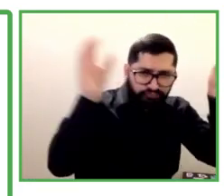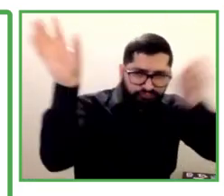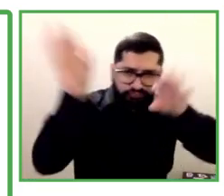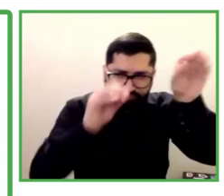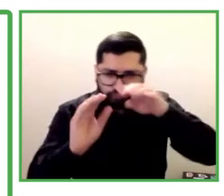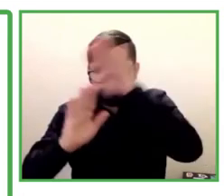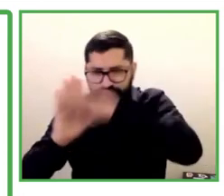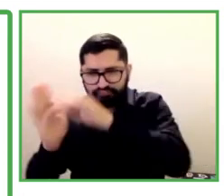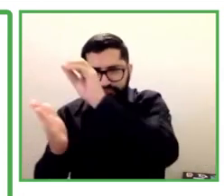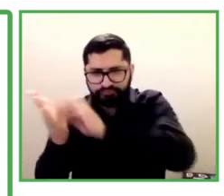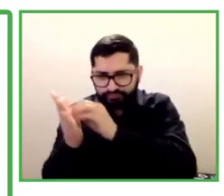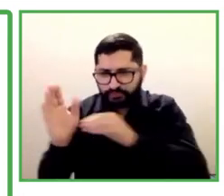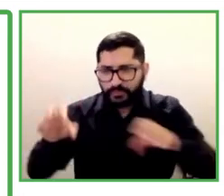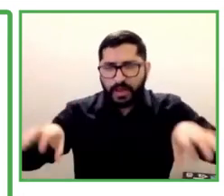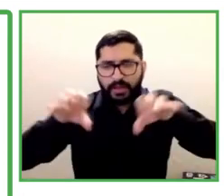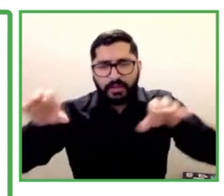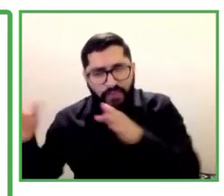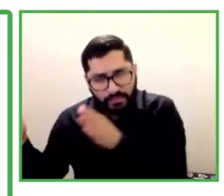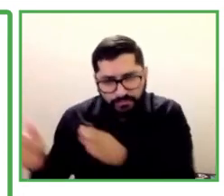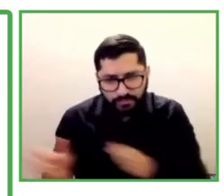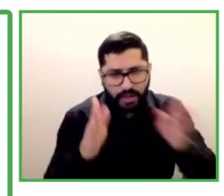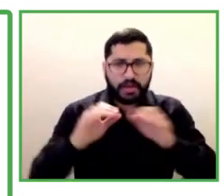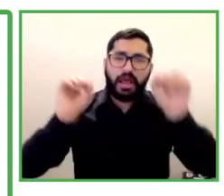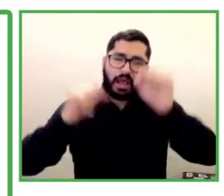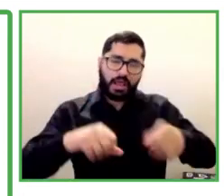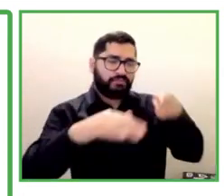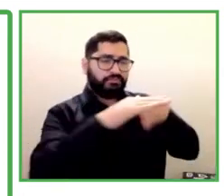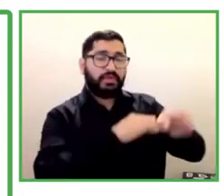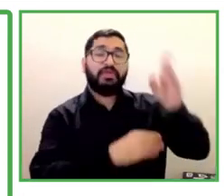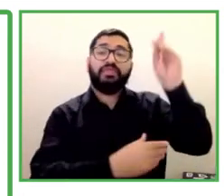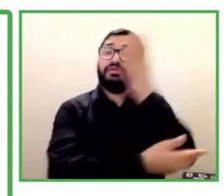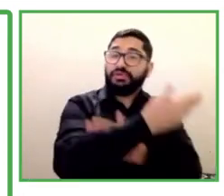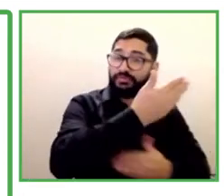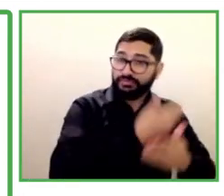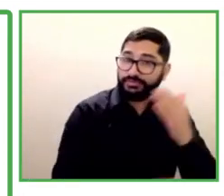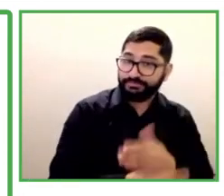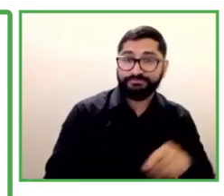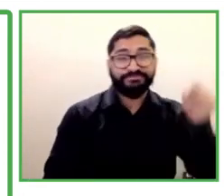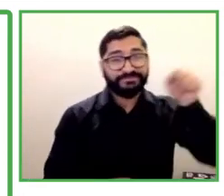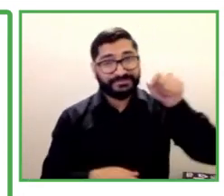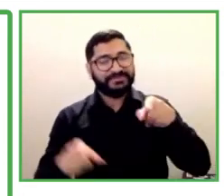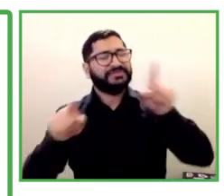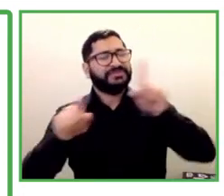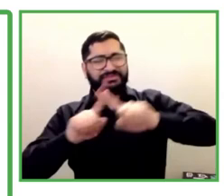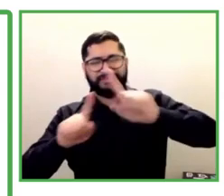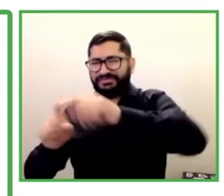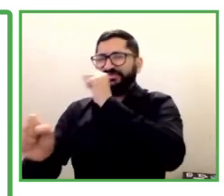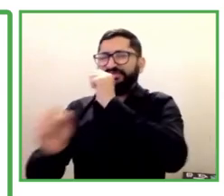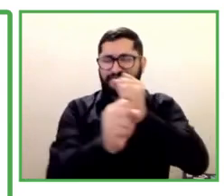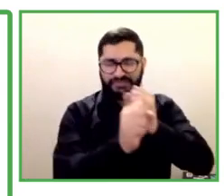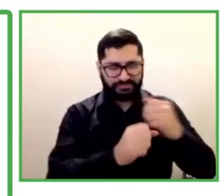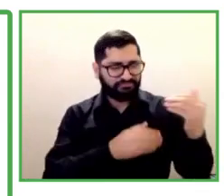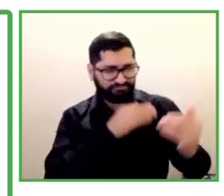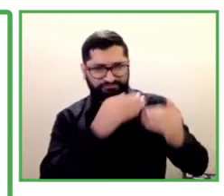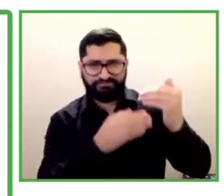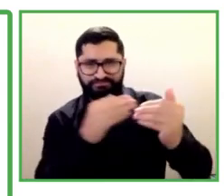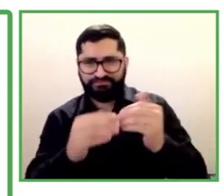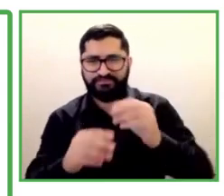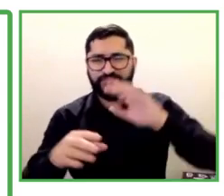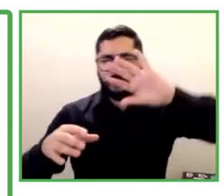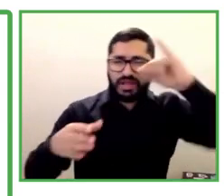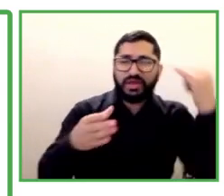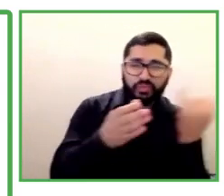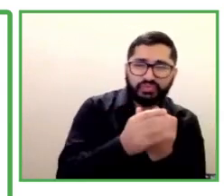processes itself more inclusive. And this year, all our services have gone